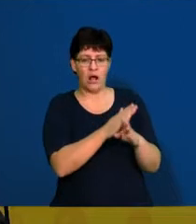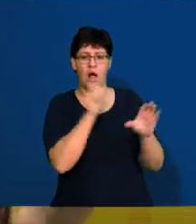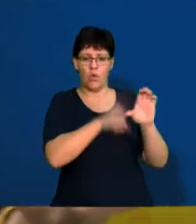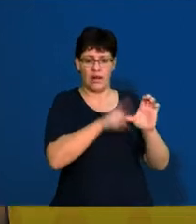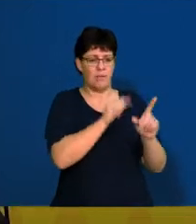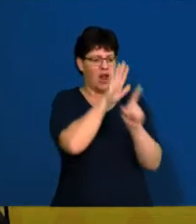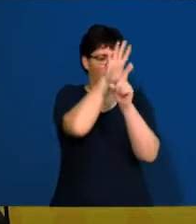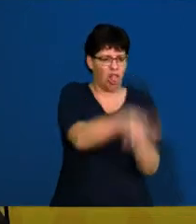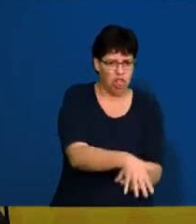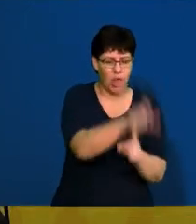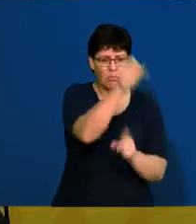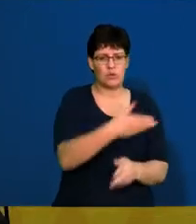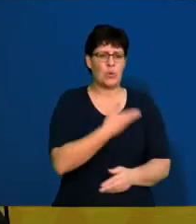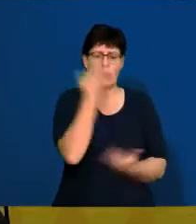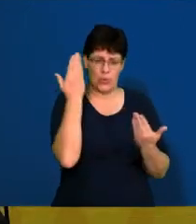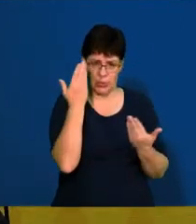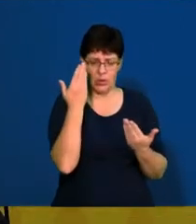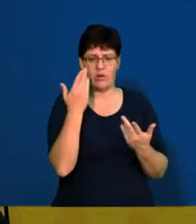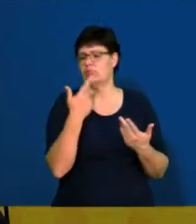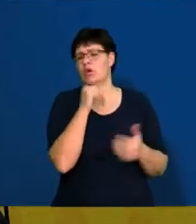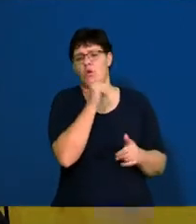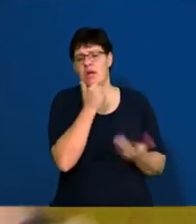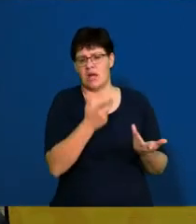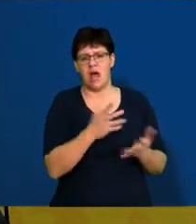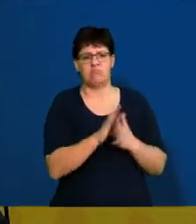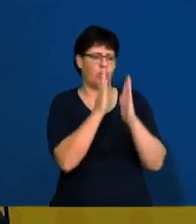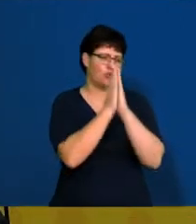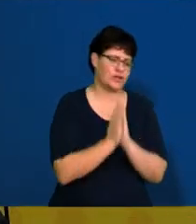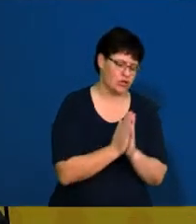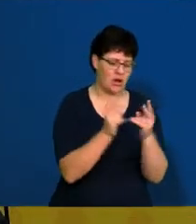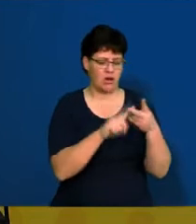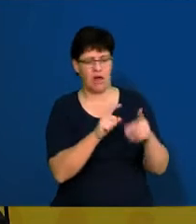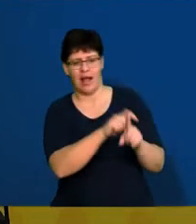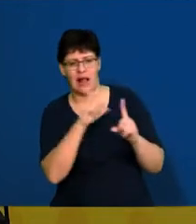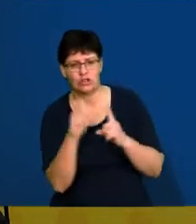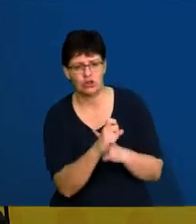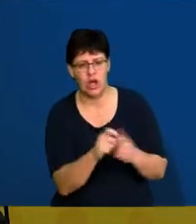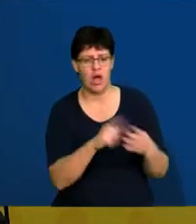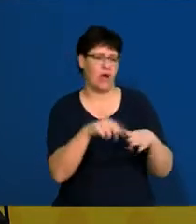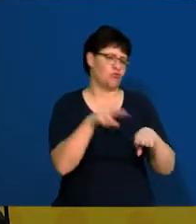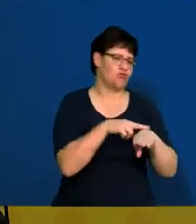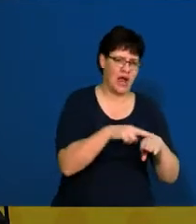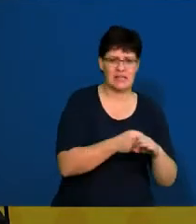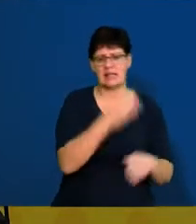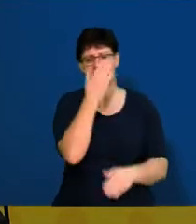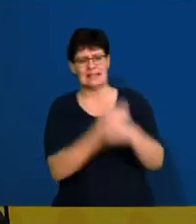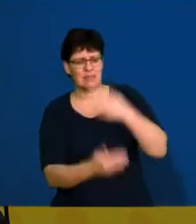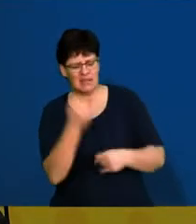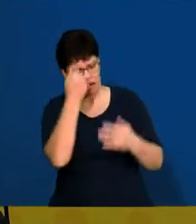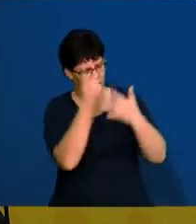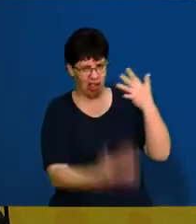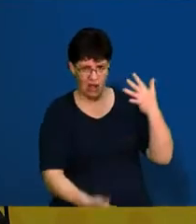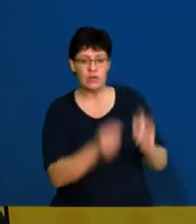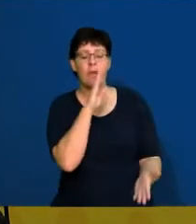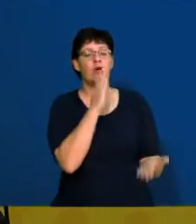discriminated against for various reasons. could be religion, culture, race, disabilities. It's all about